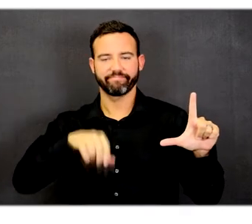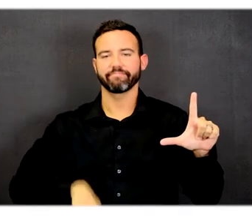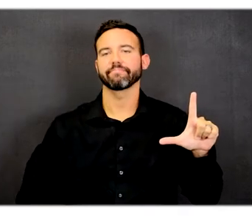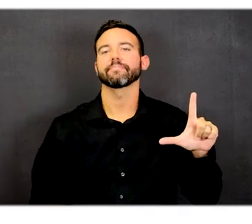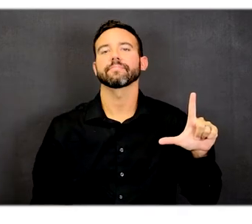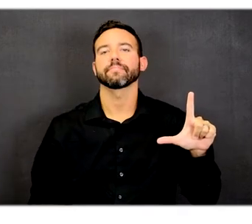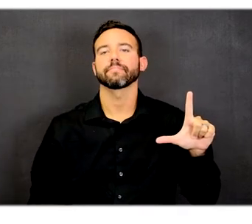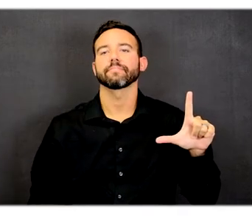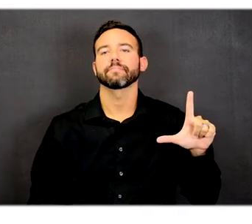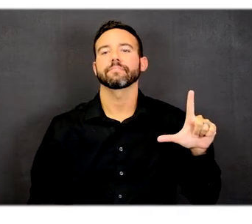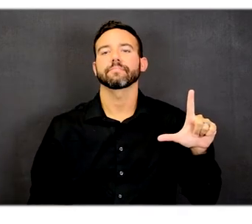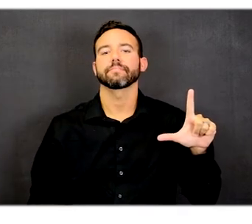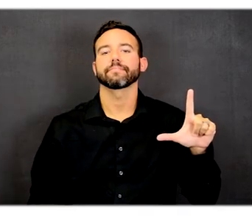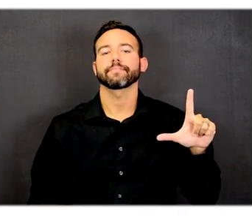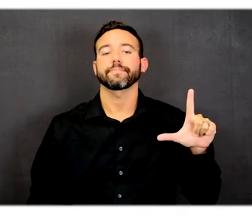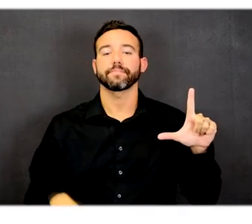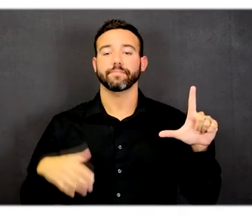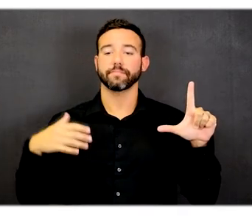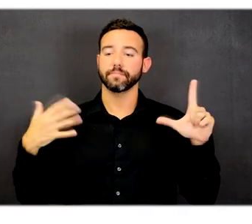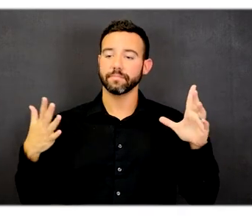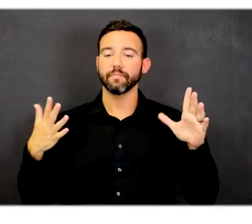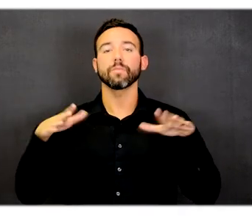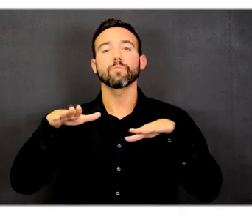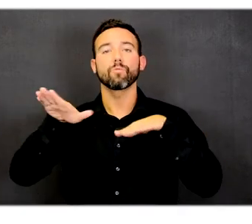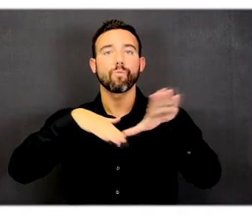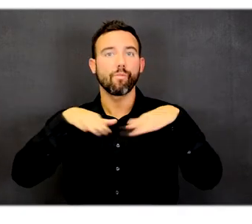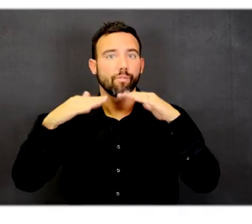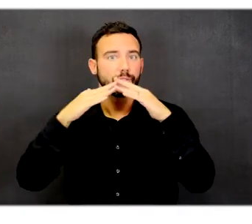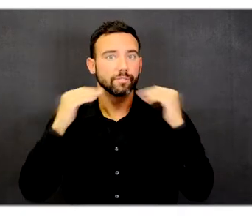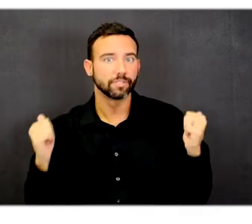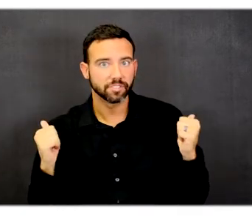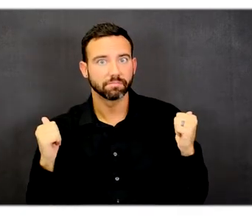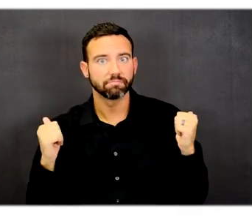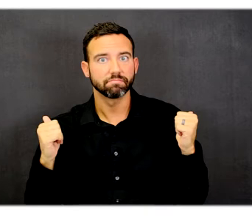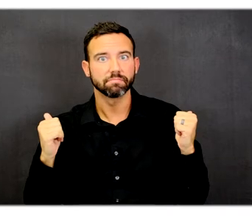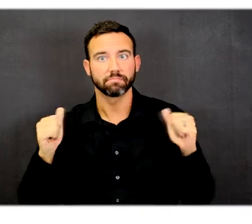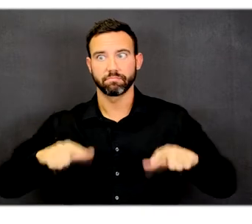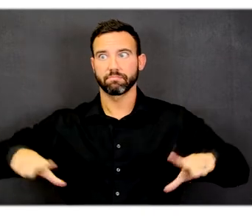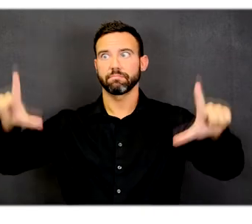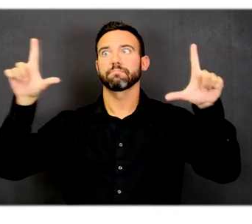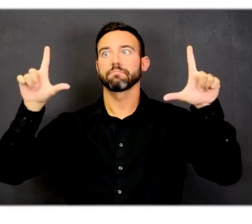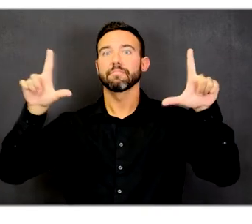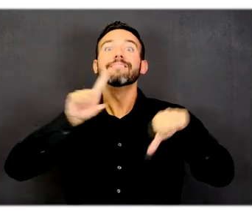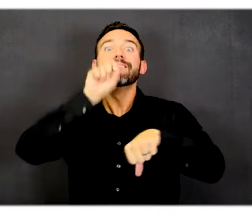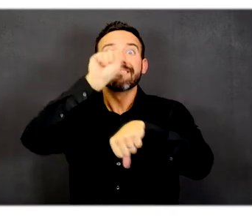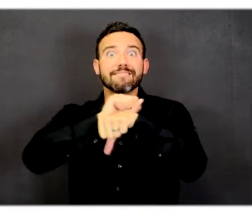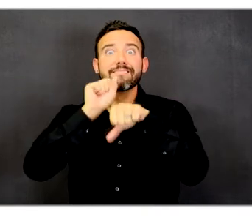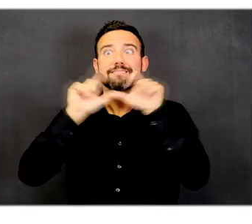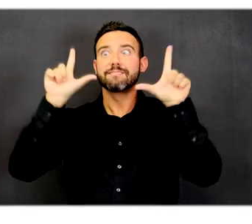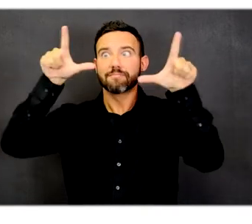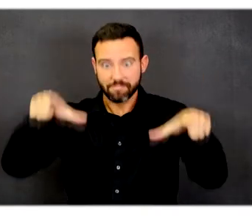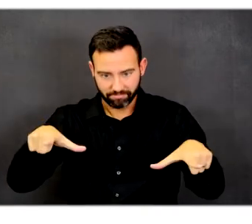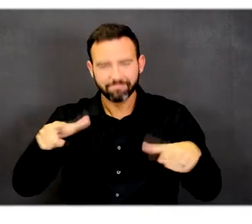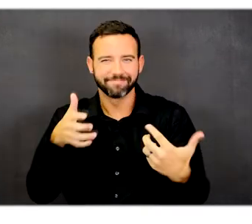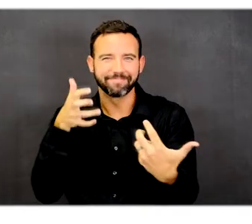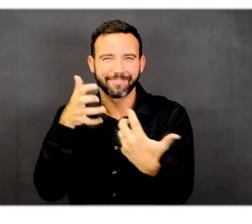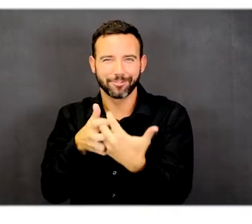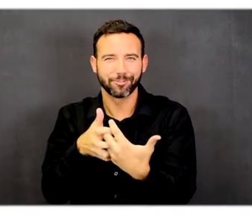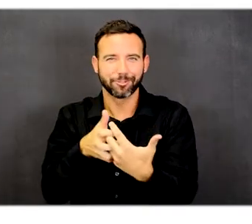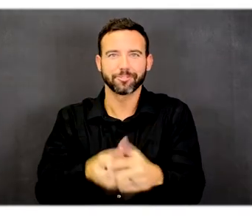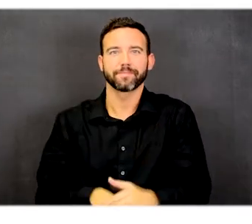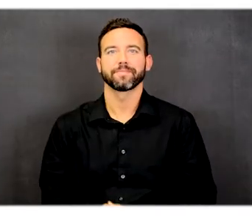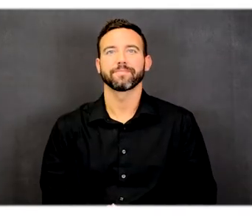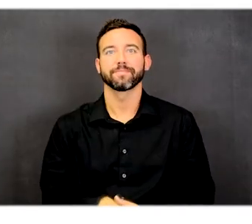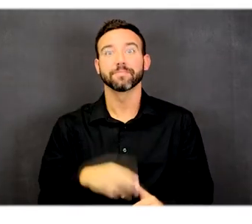The orientation of the pedestrian path system is how the site is laid out in reality. Moving through the slide